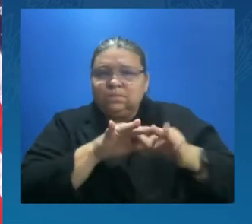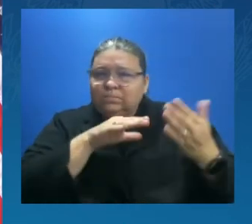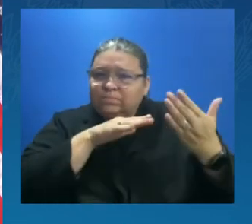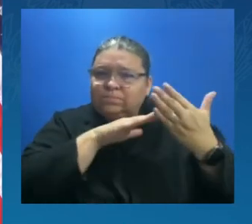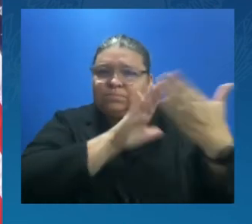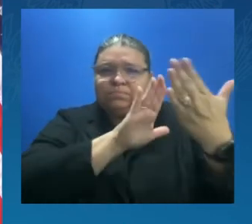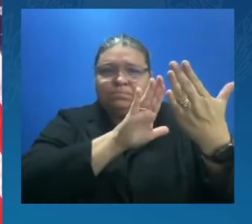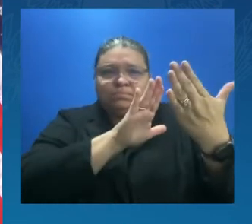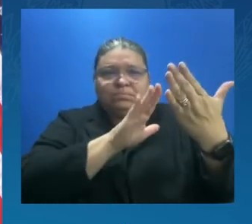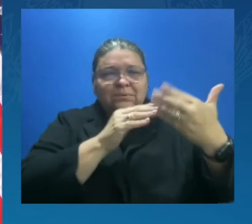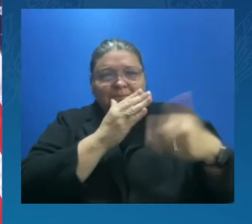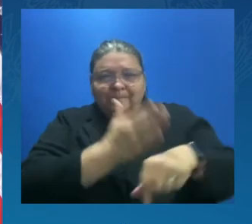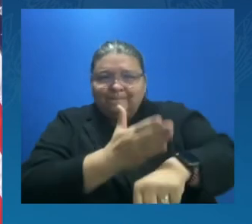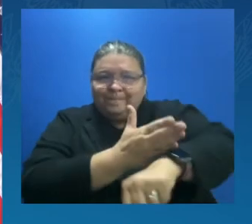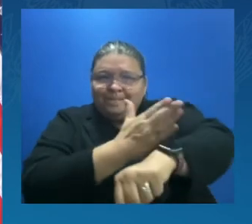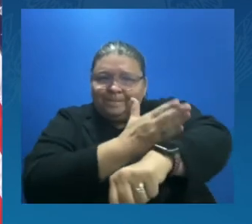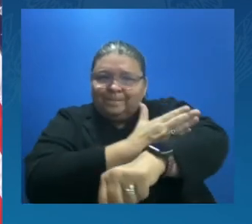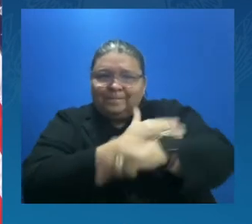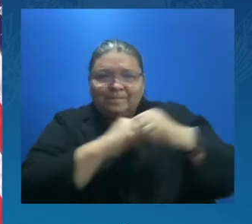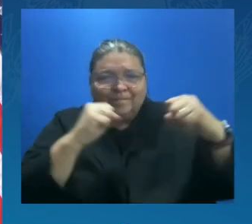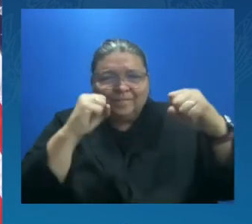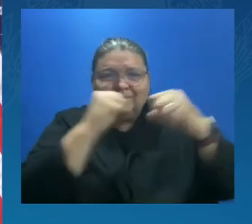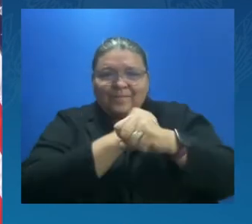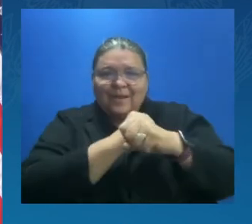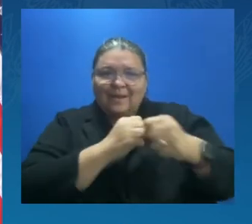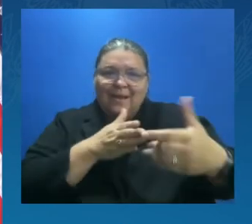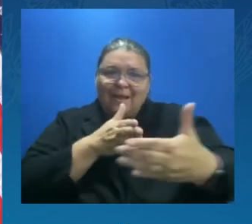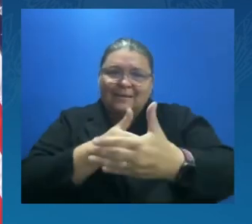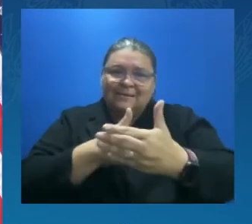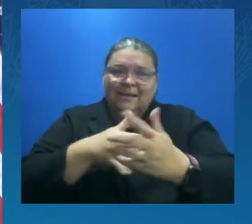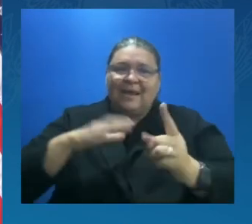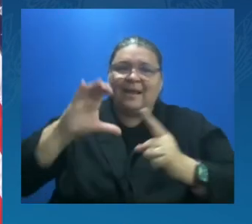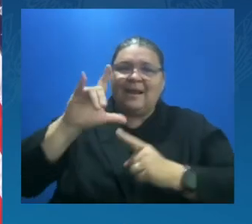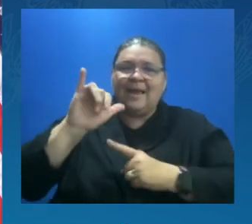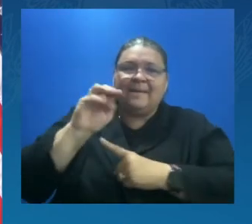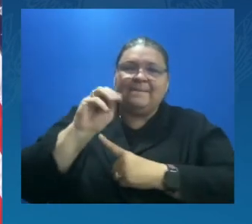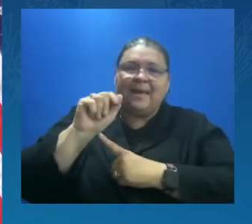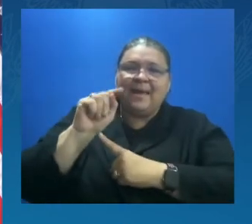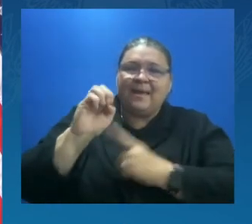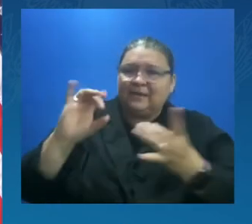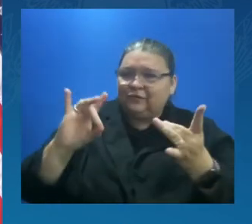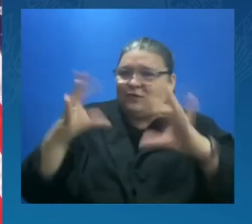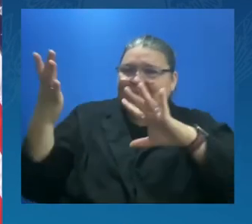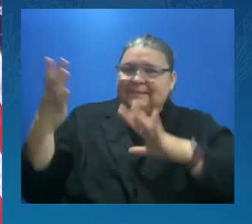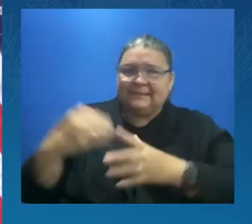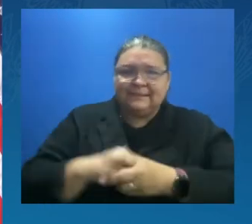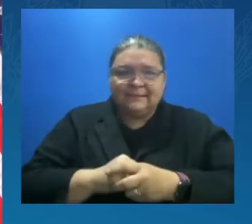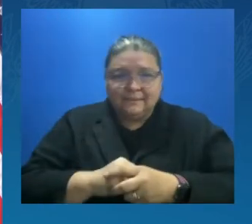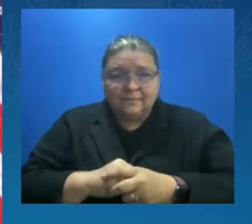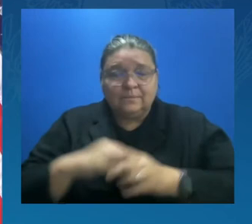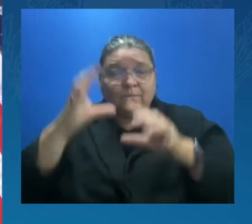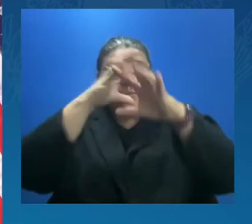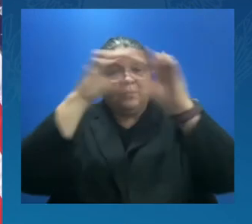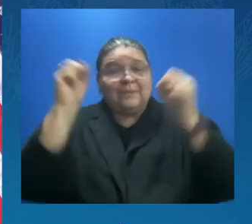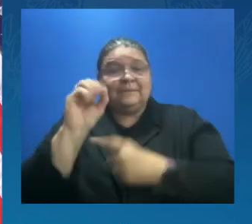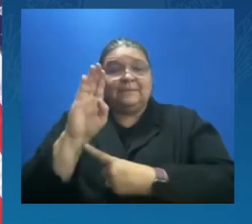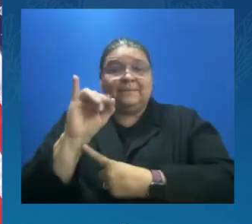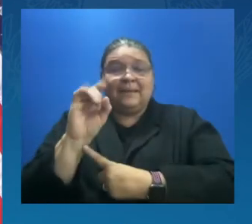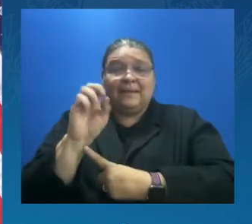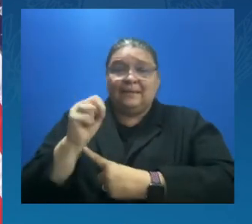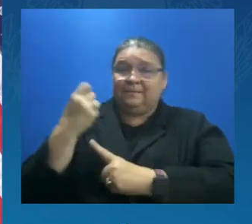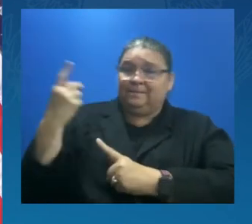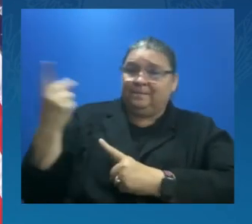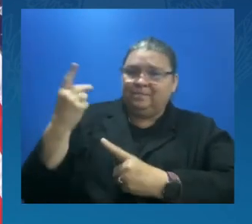against the climate crisis. President Biden and I strongly support the agreement announced last week by Leader Schumer